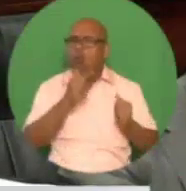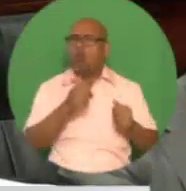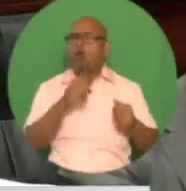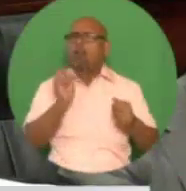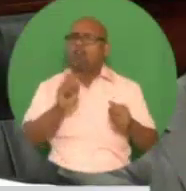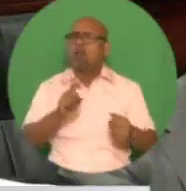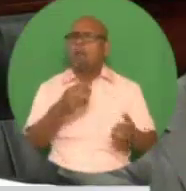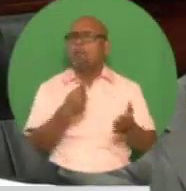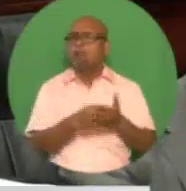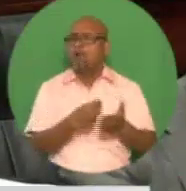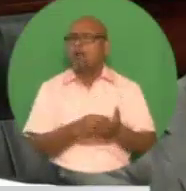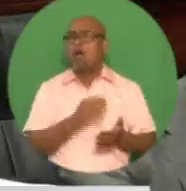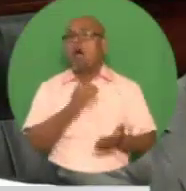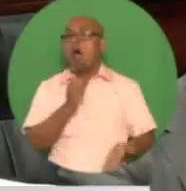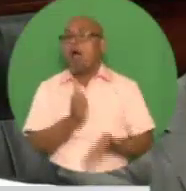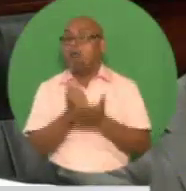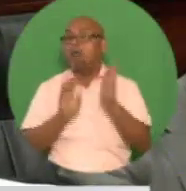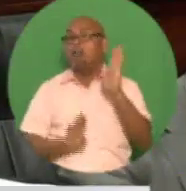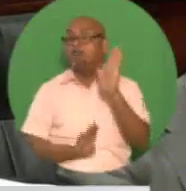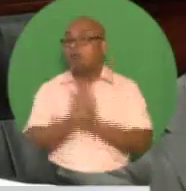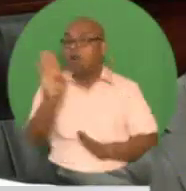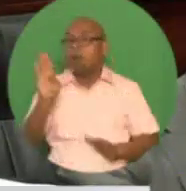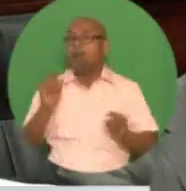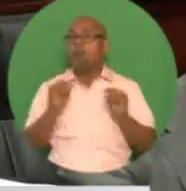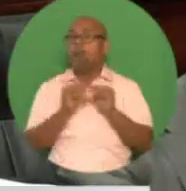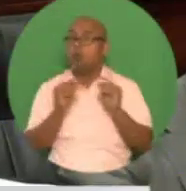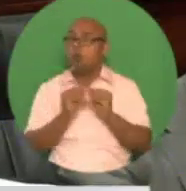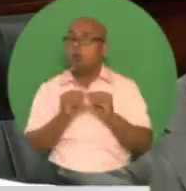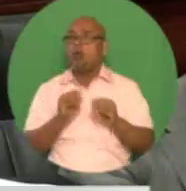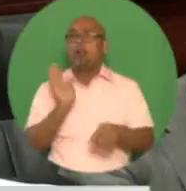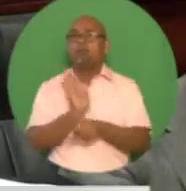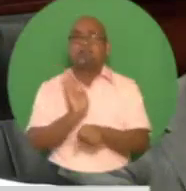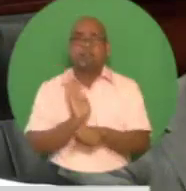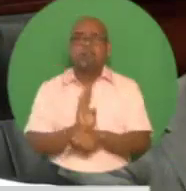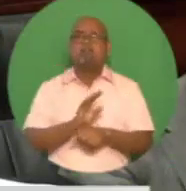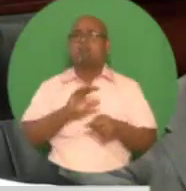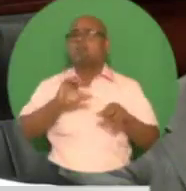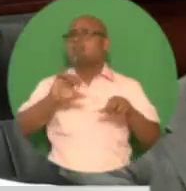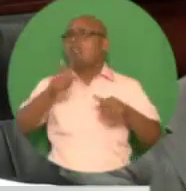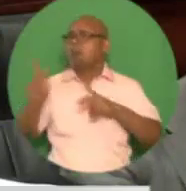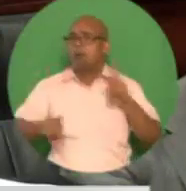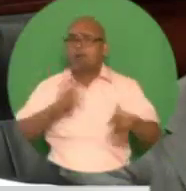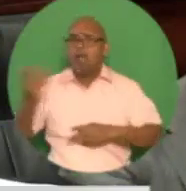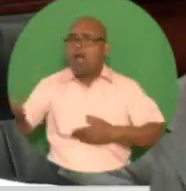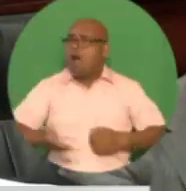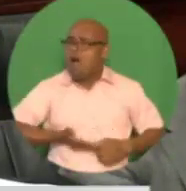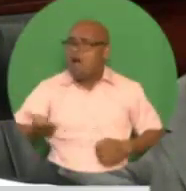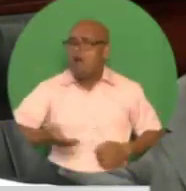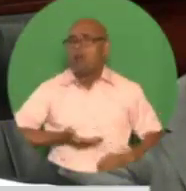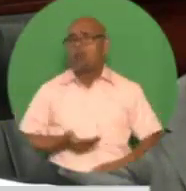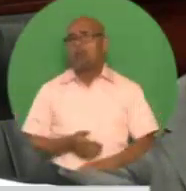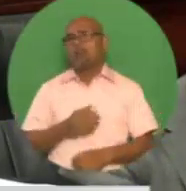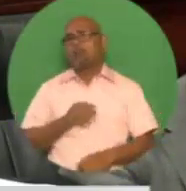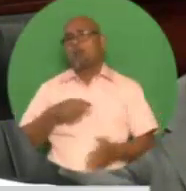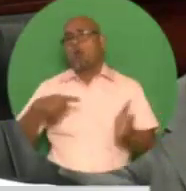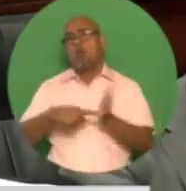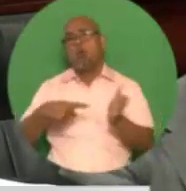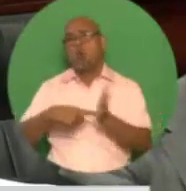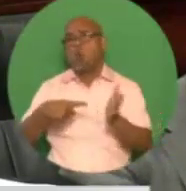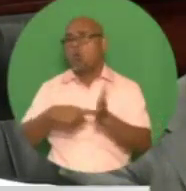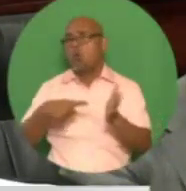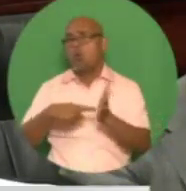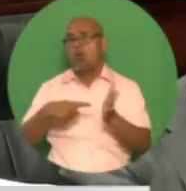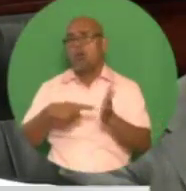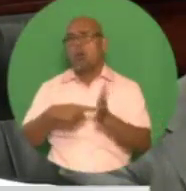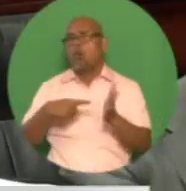employment-enhancing capital programs. The public sector debt will remain sustainable over the projected period 2018